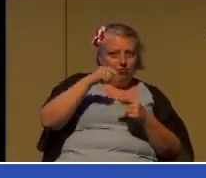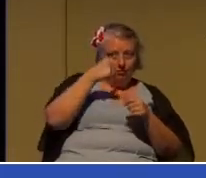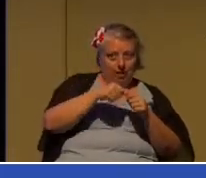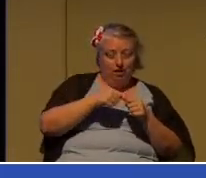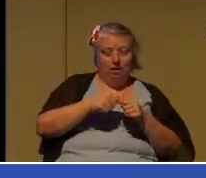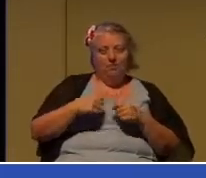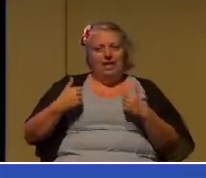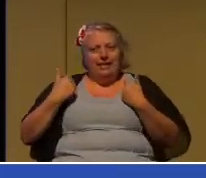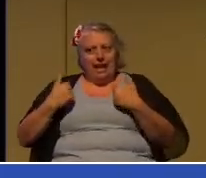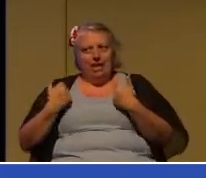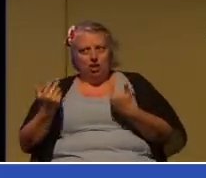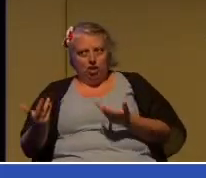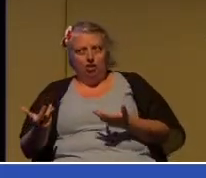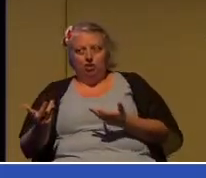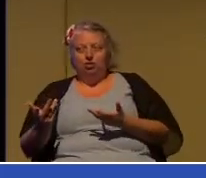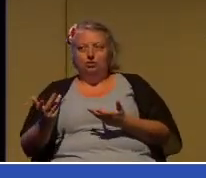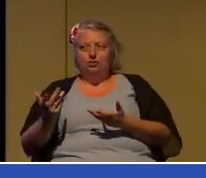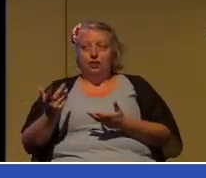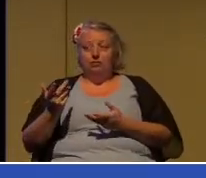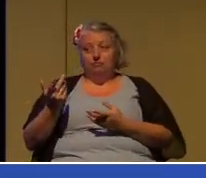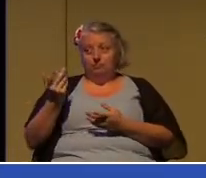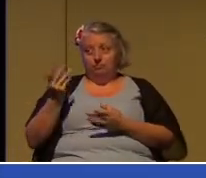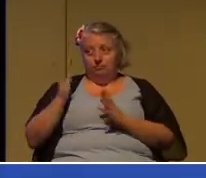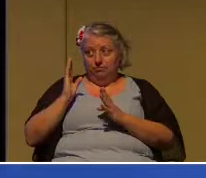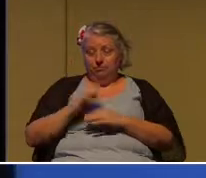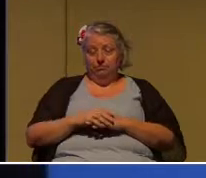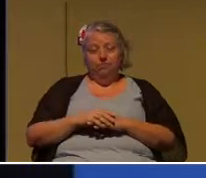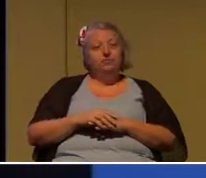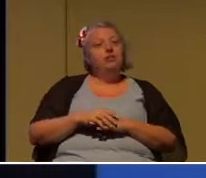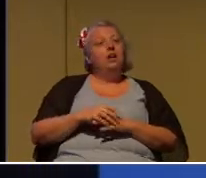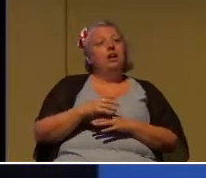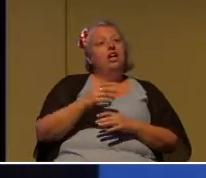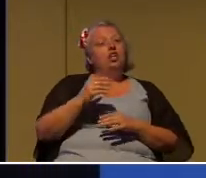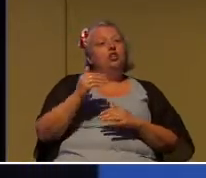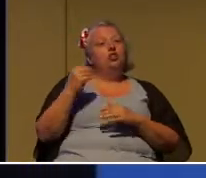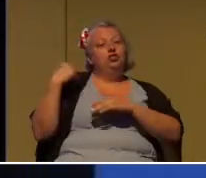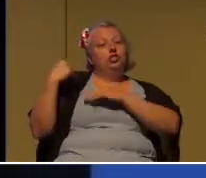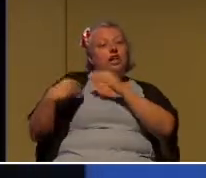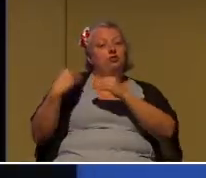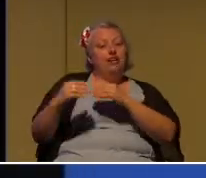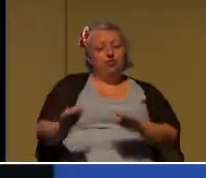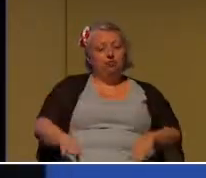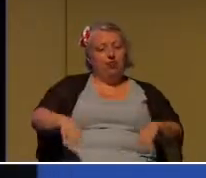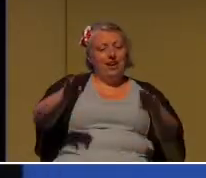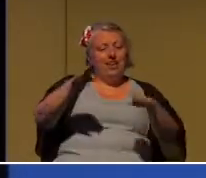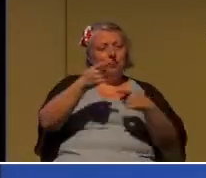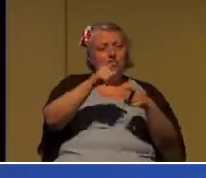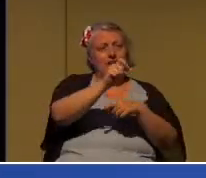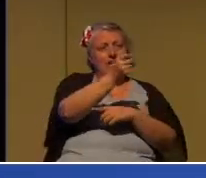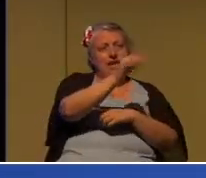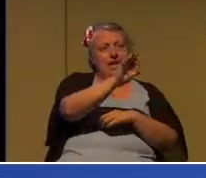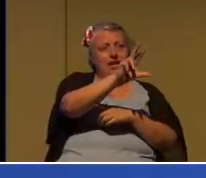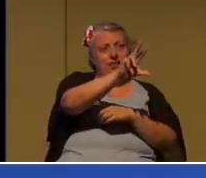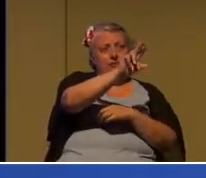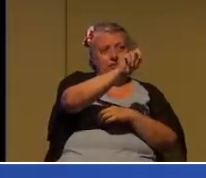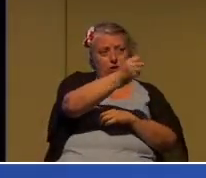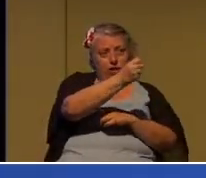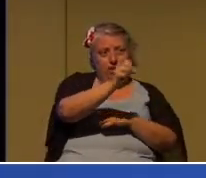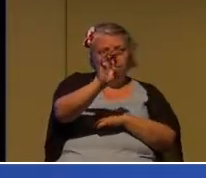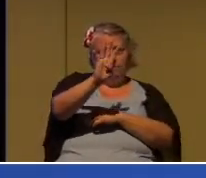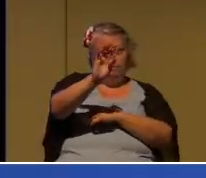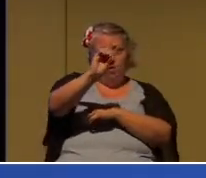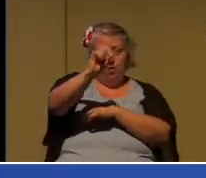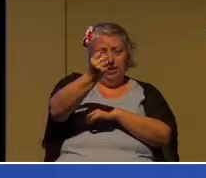Generation raised in the 30s and 40s grew up with loyalty to institution